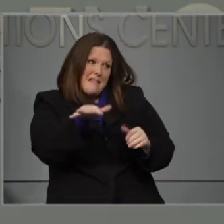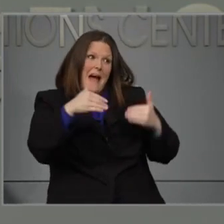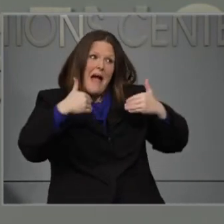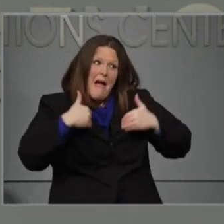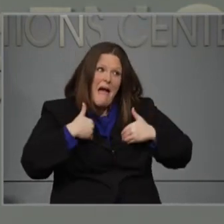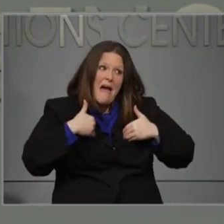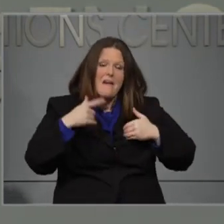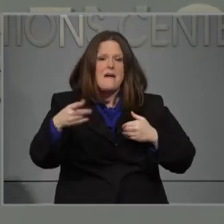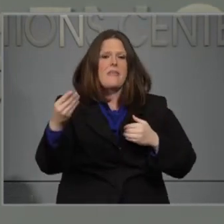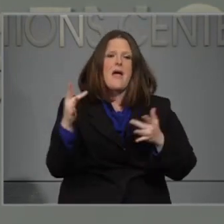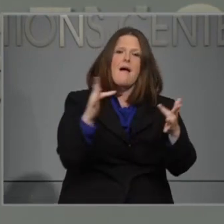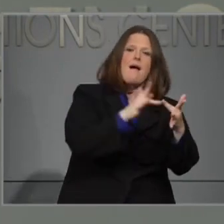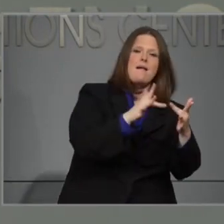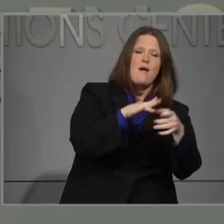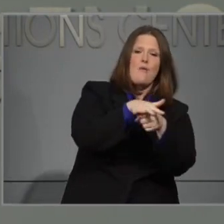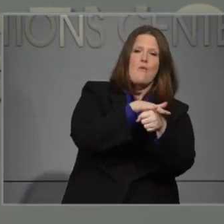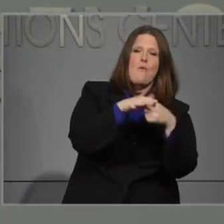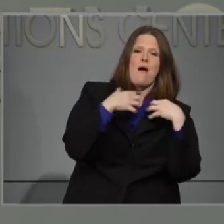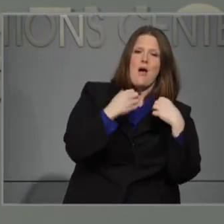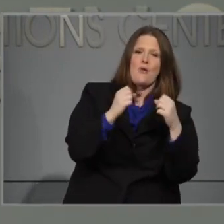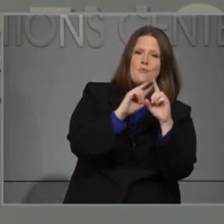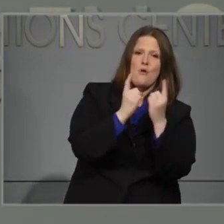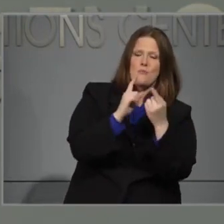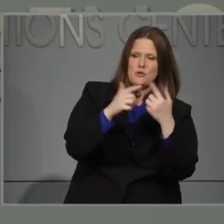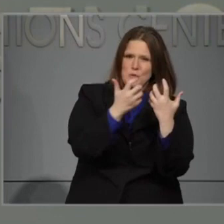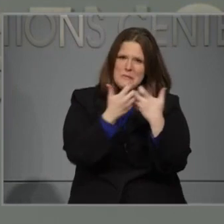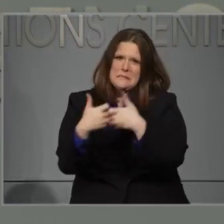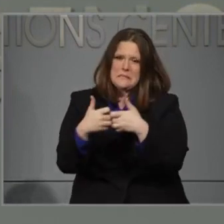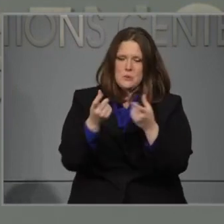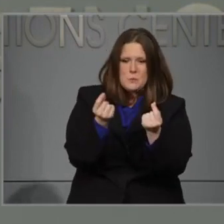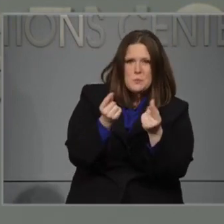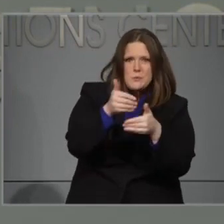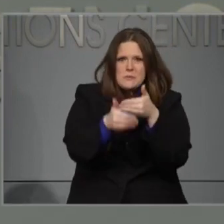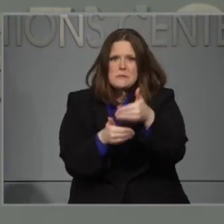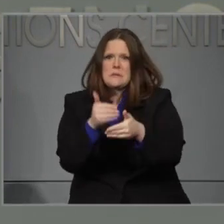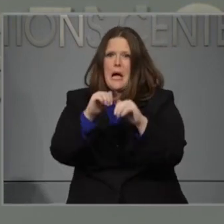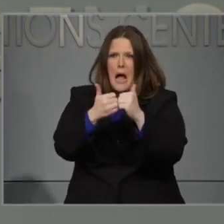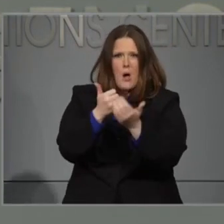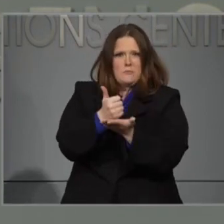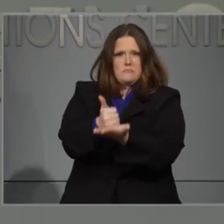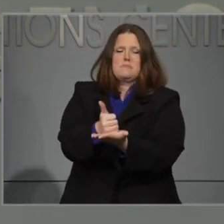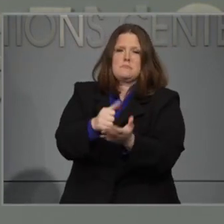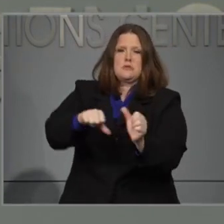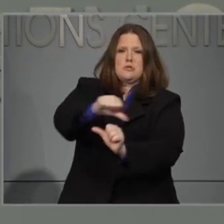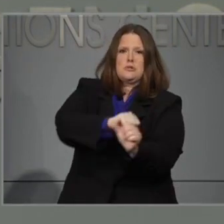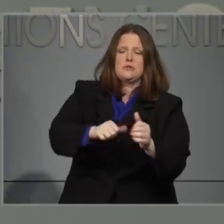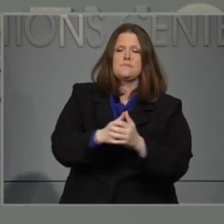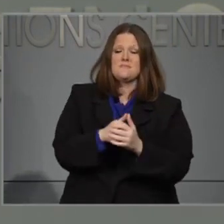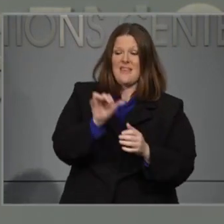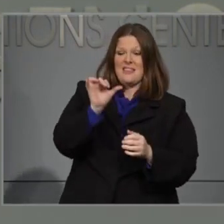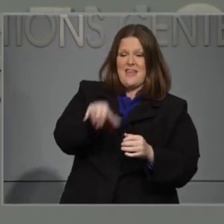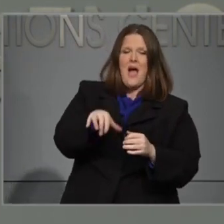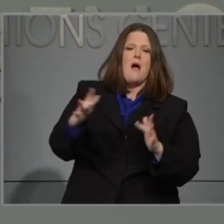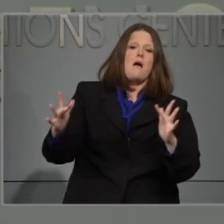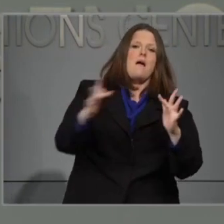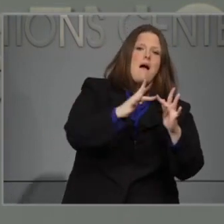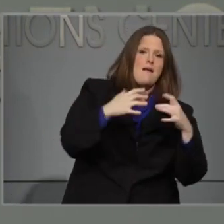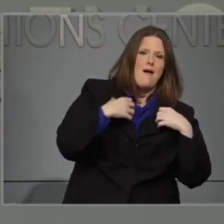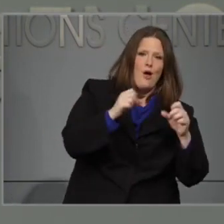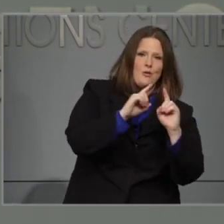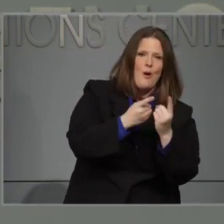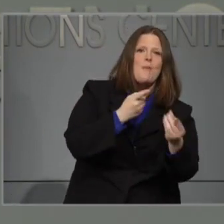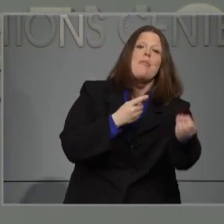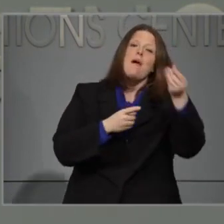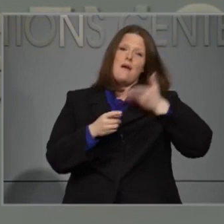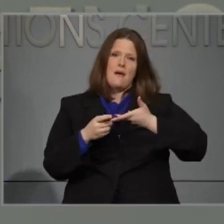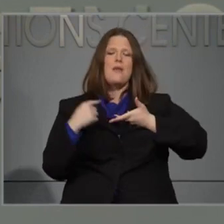health department. Will you work with us and help us understand what to do next? So those are the settings in which they come to our attention. Those are good. We want